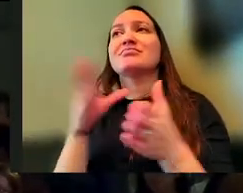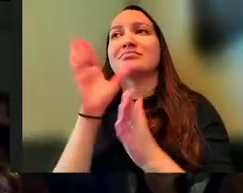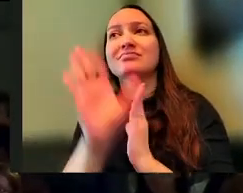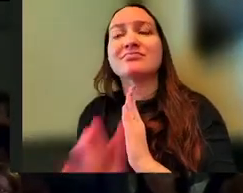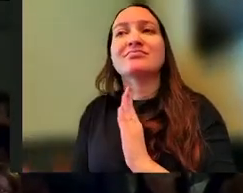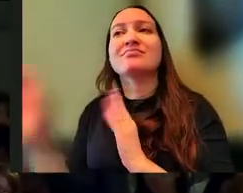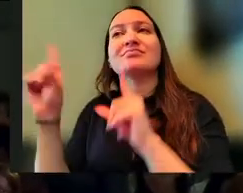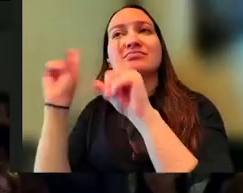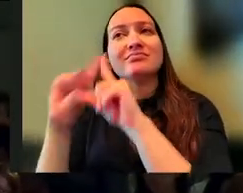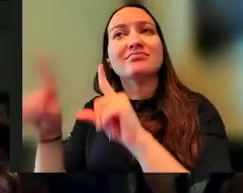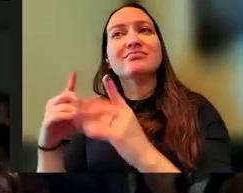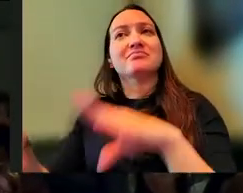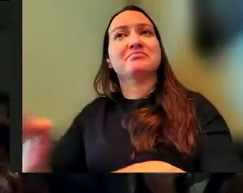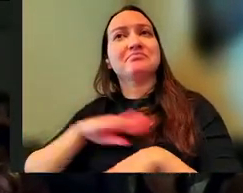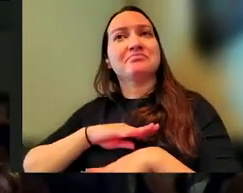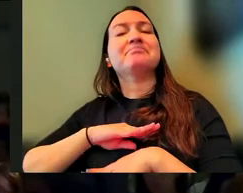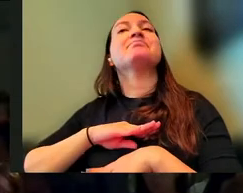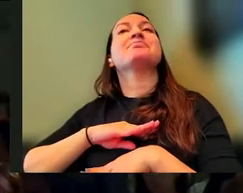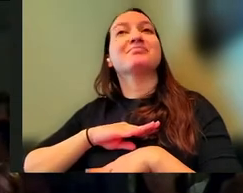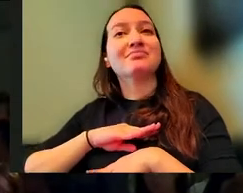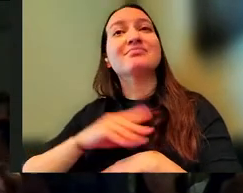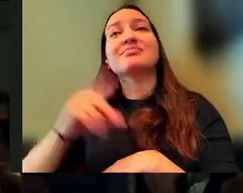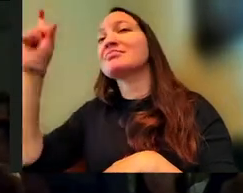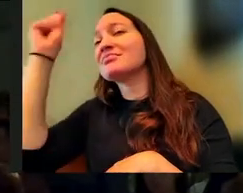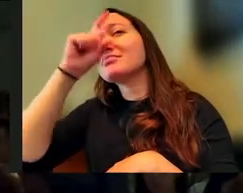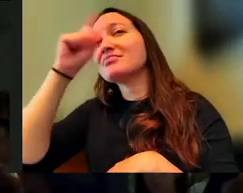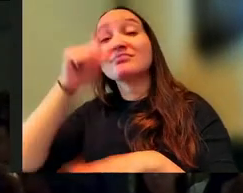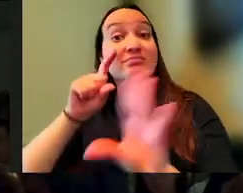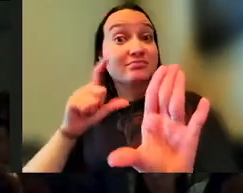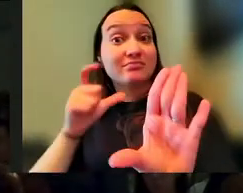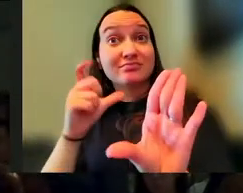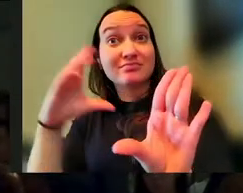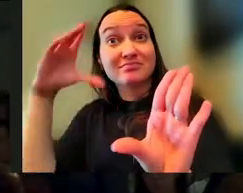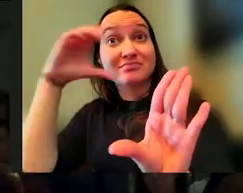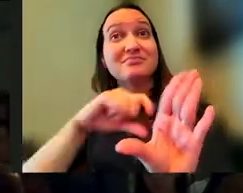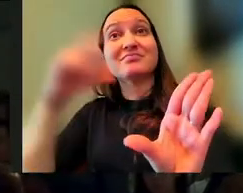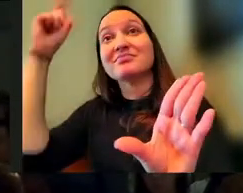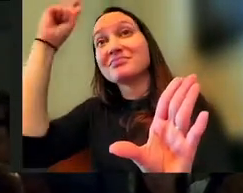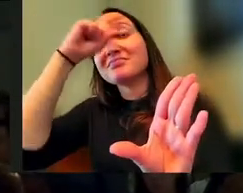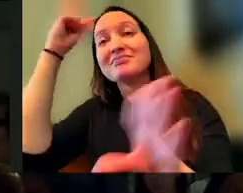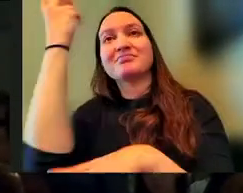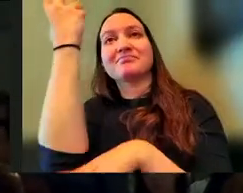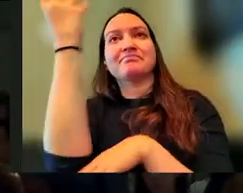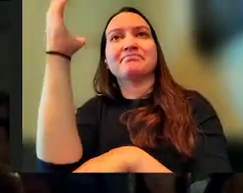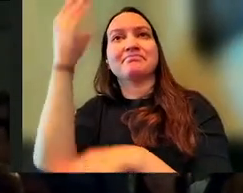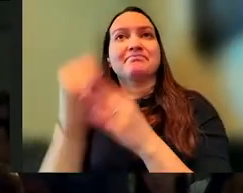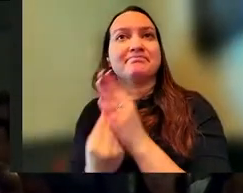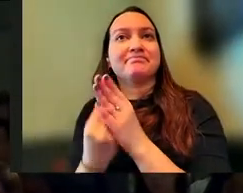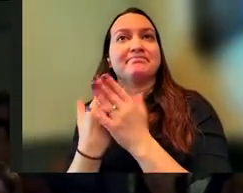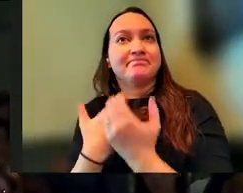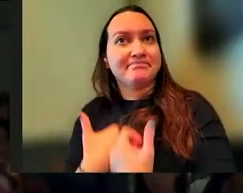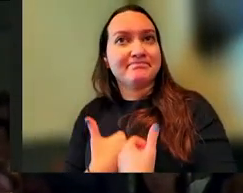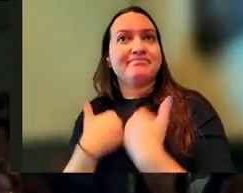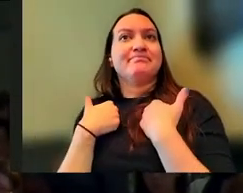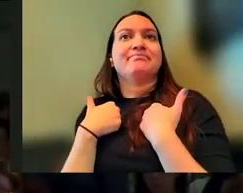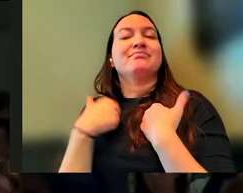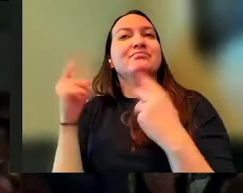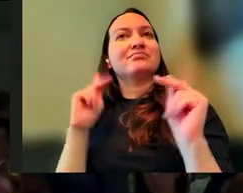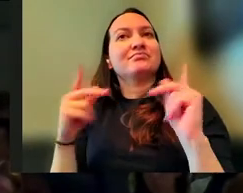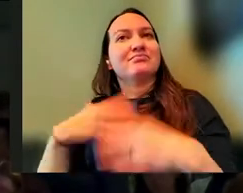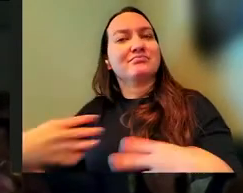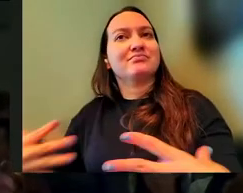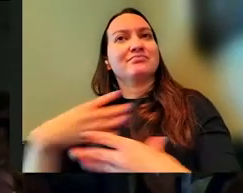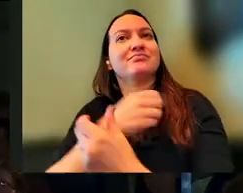ways are satisfying. Wisdom, and check this out. Don't miss this. Wisdom is a tree of life to those who embrace her.